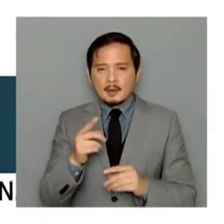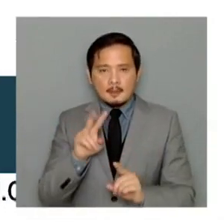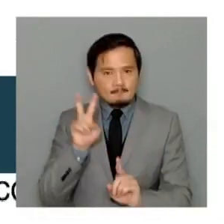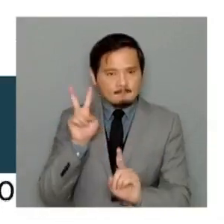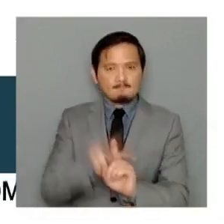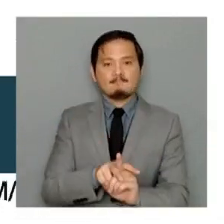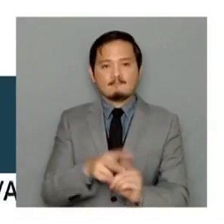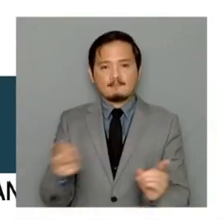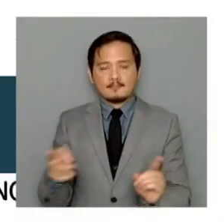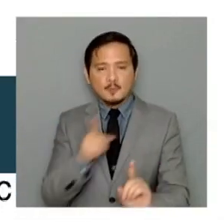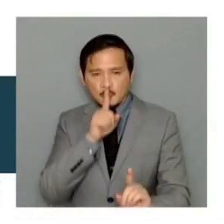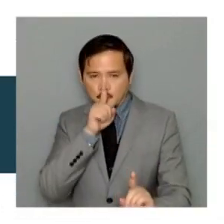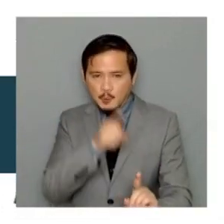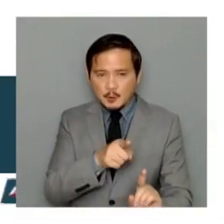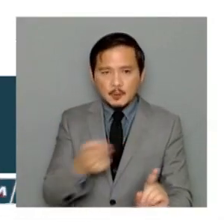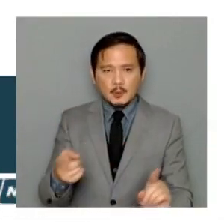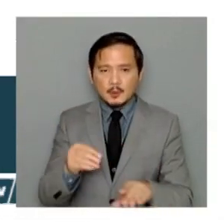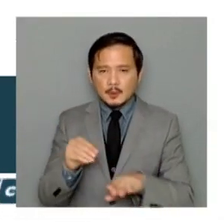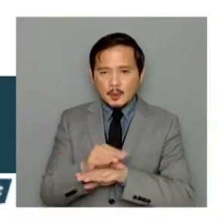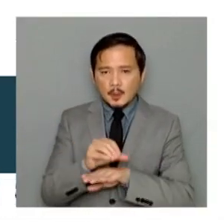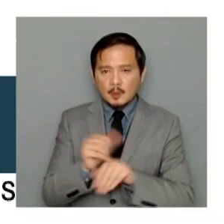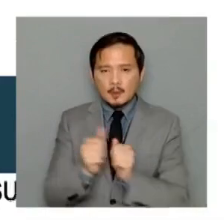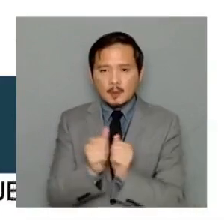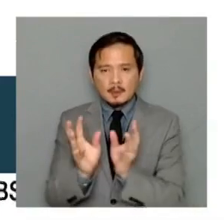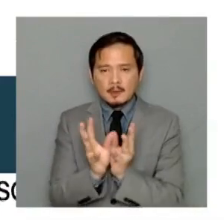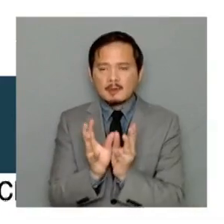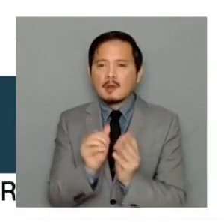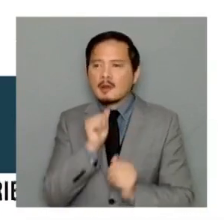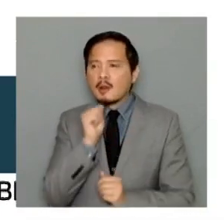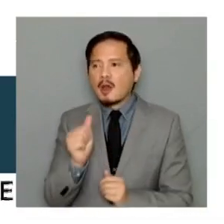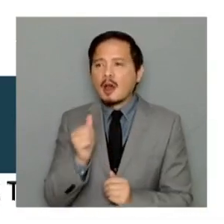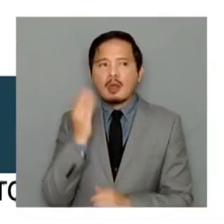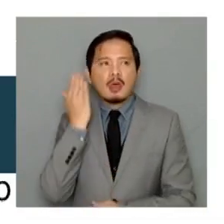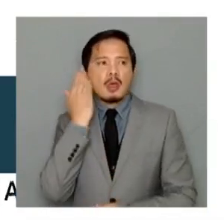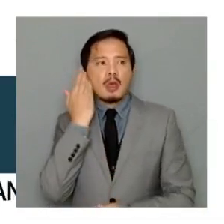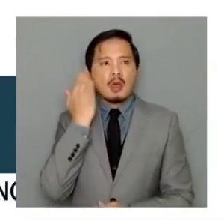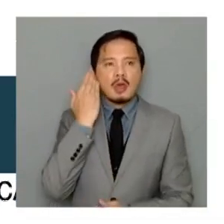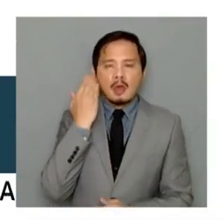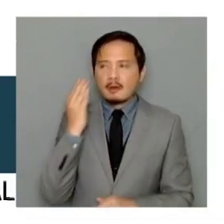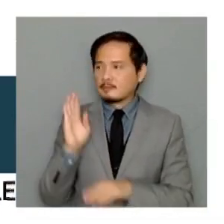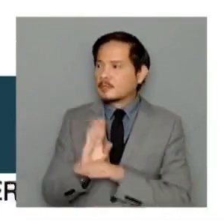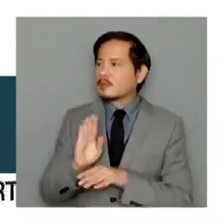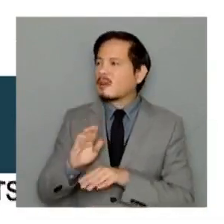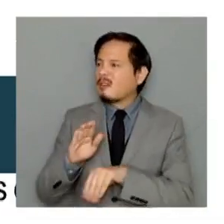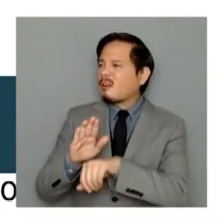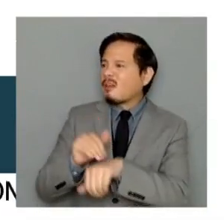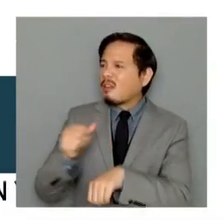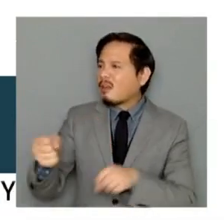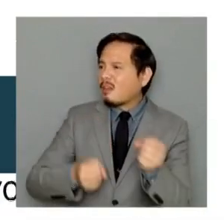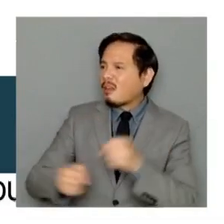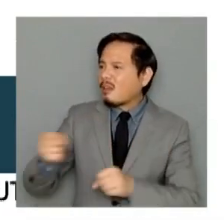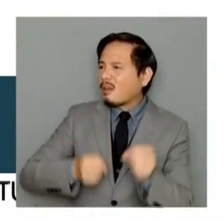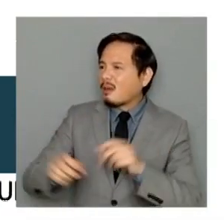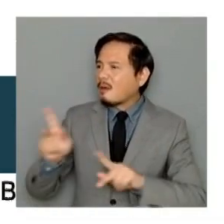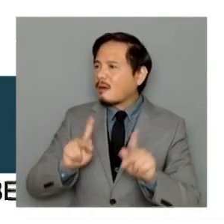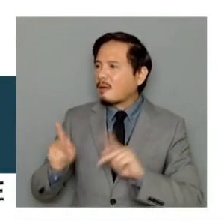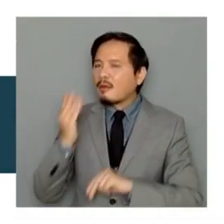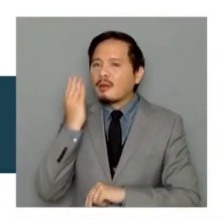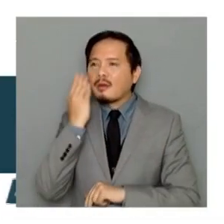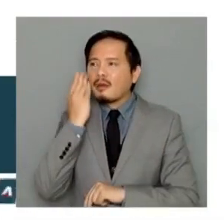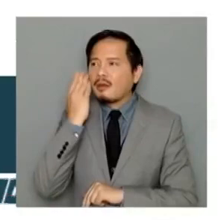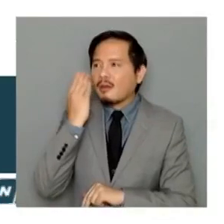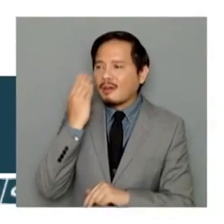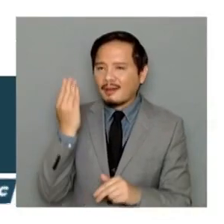not the artificial consultations with big business that are trying to implement projects that are critical to the environment.